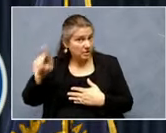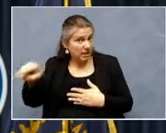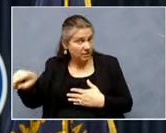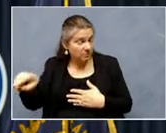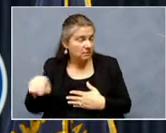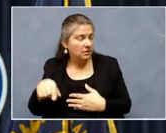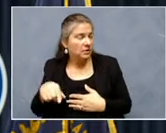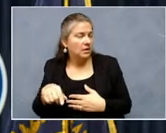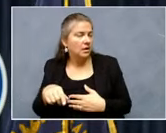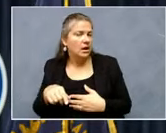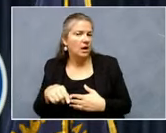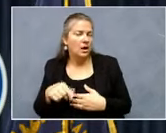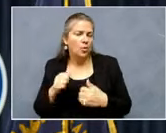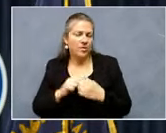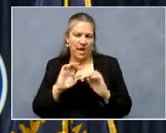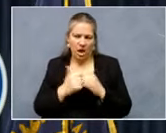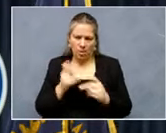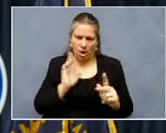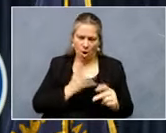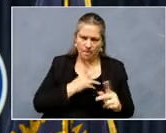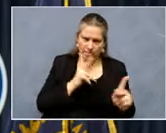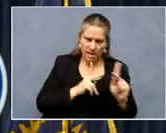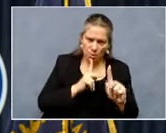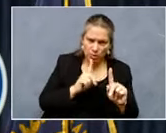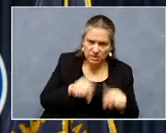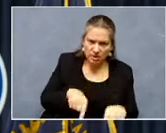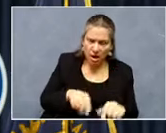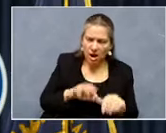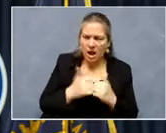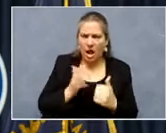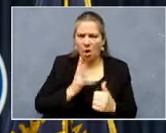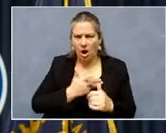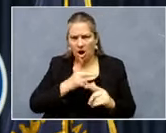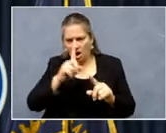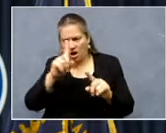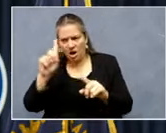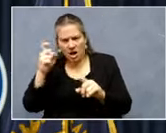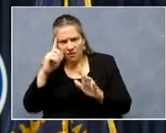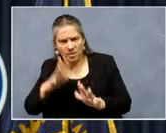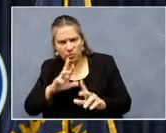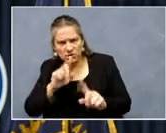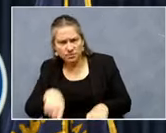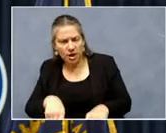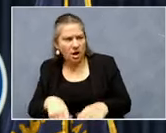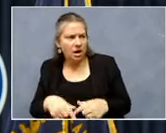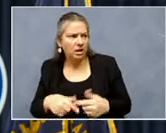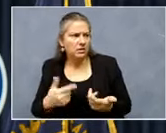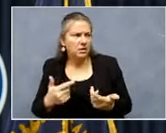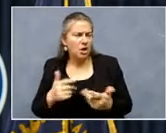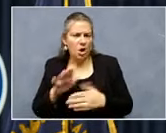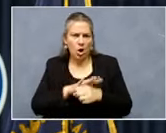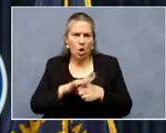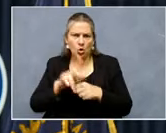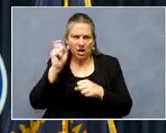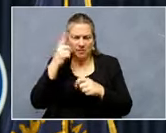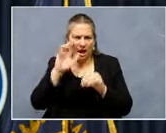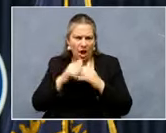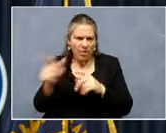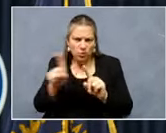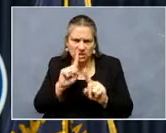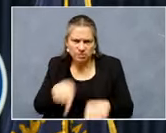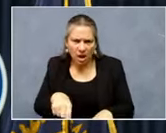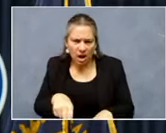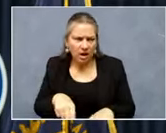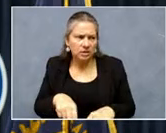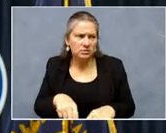with how our people have responded. And I think how our governments, that's us and state government and local governments have responded. Then the last